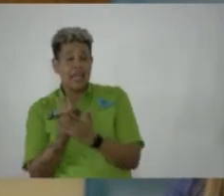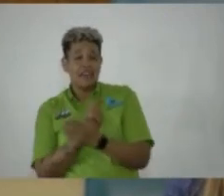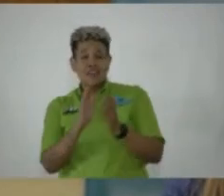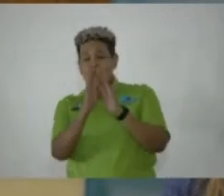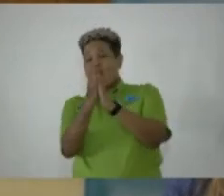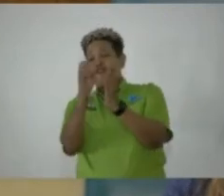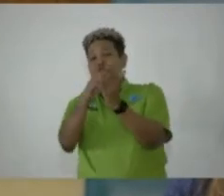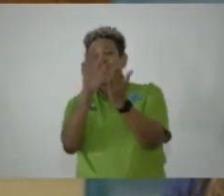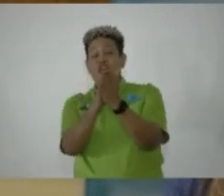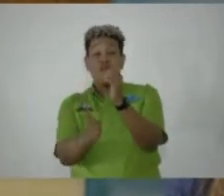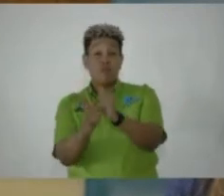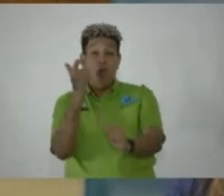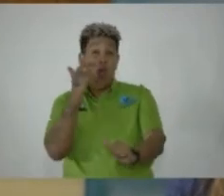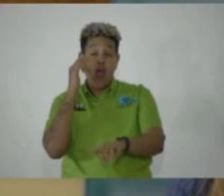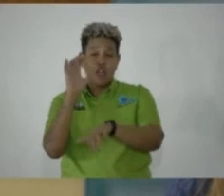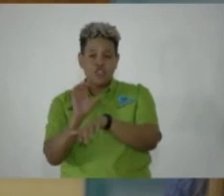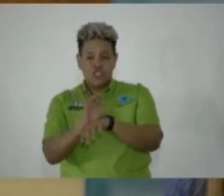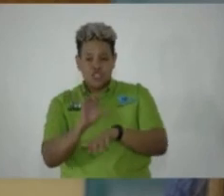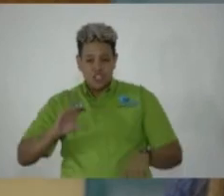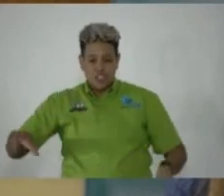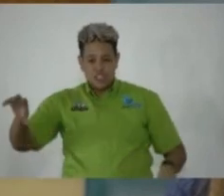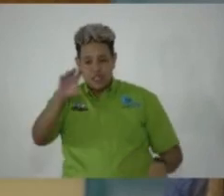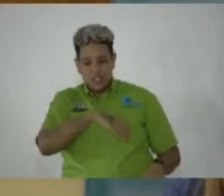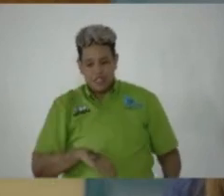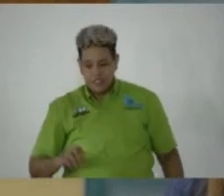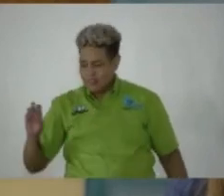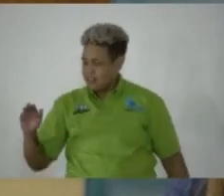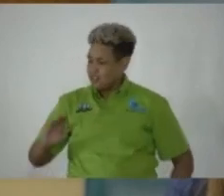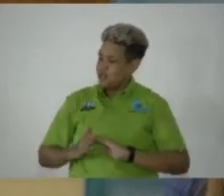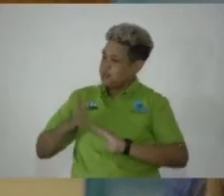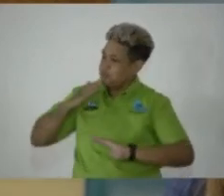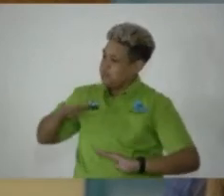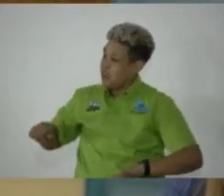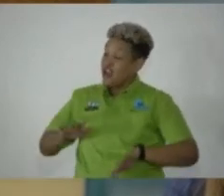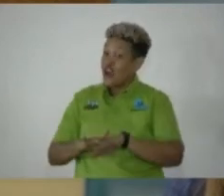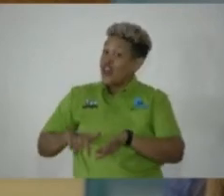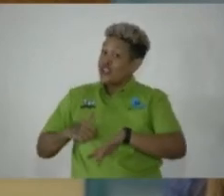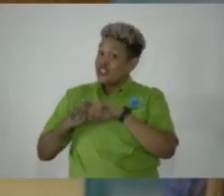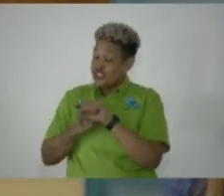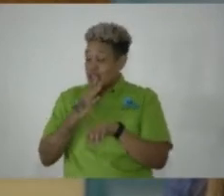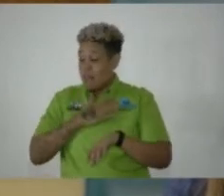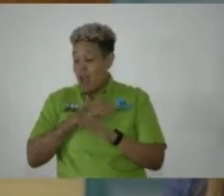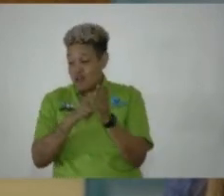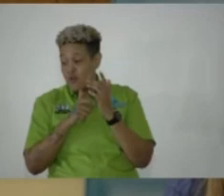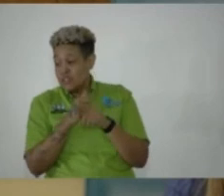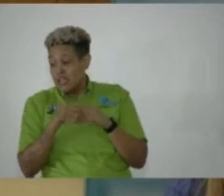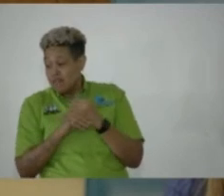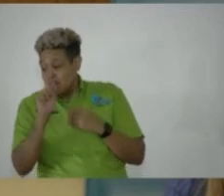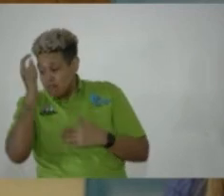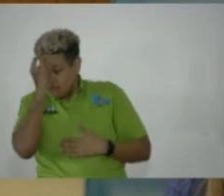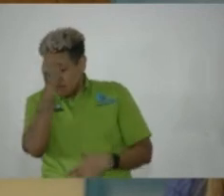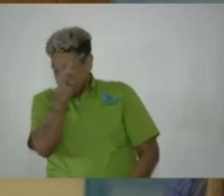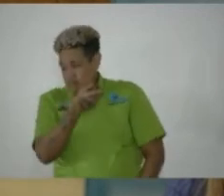for the most churches per square mile. In this regard, earlier this year, at my request, the Governor